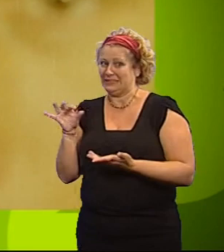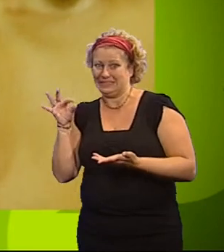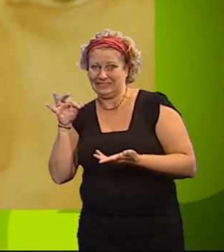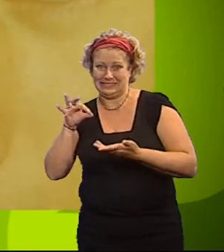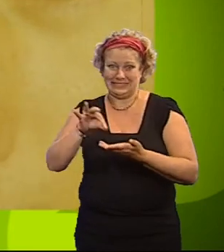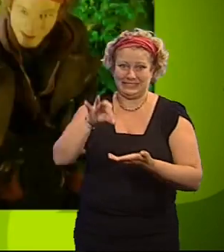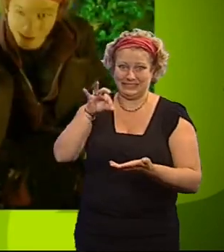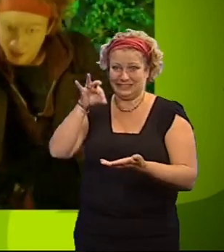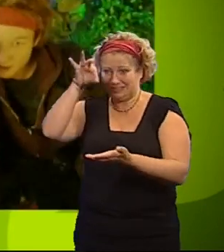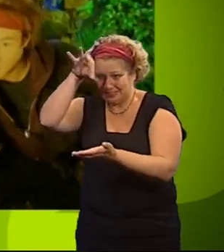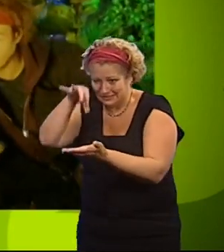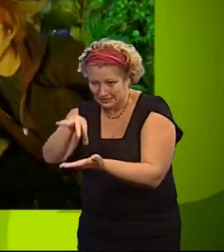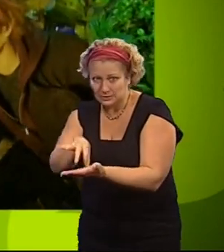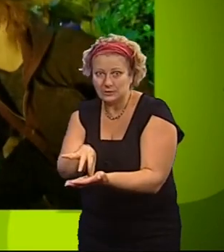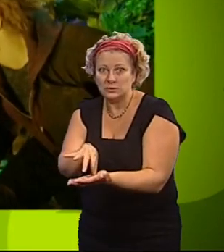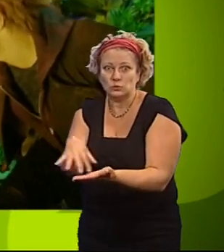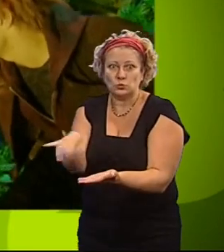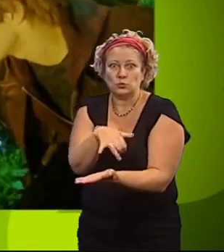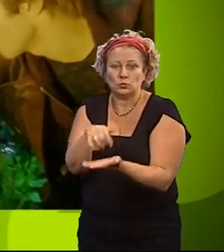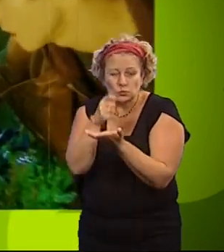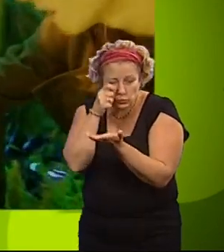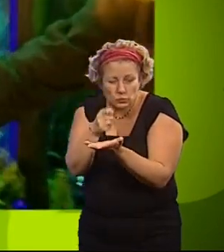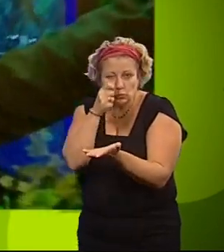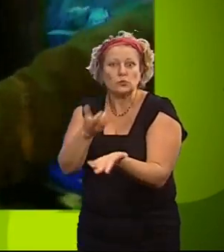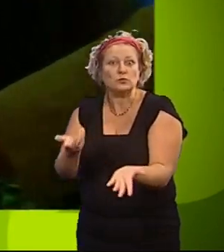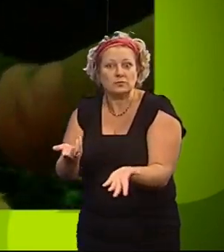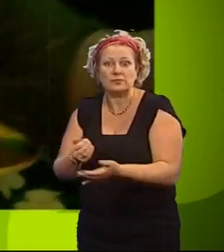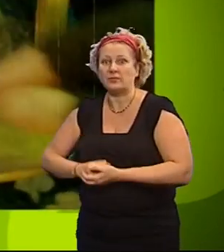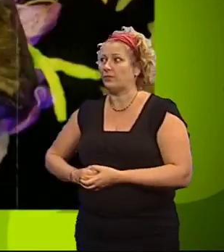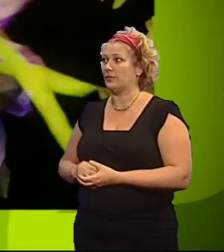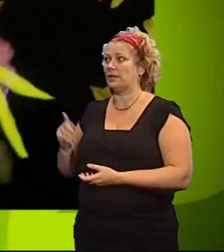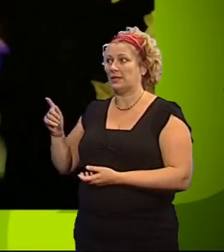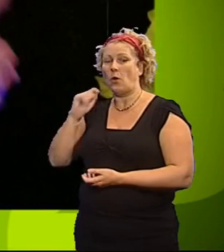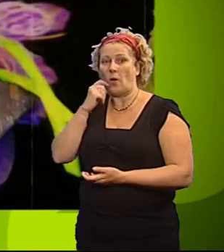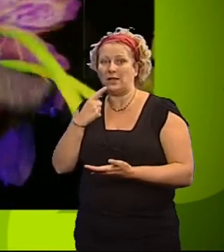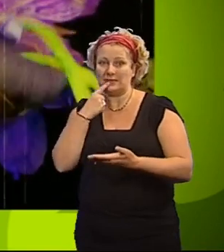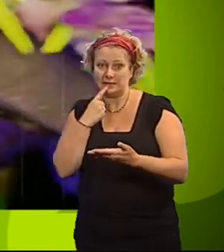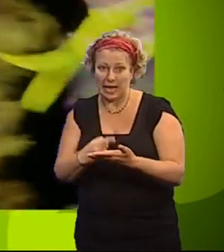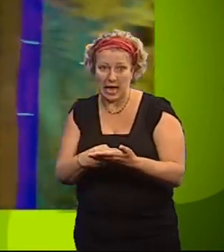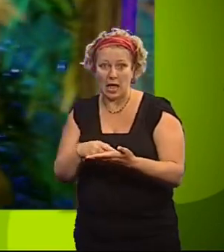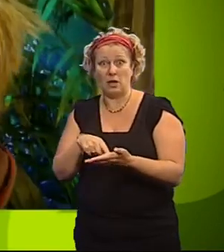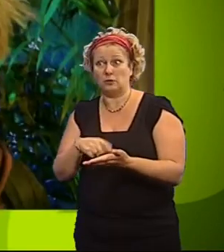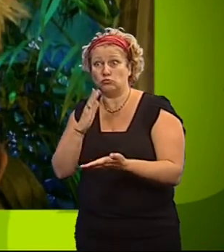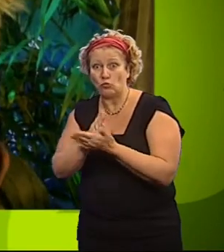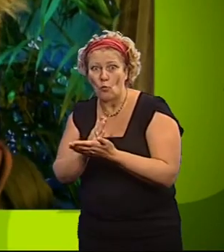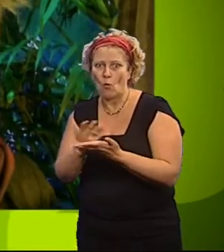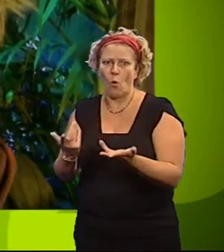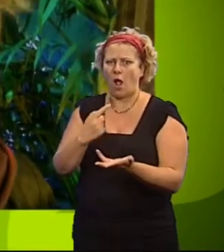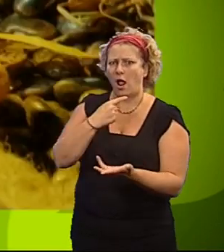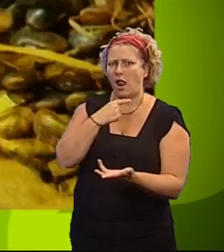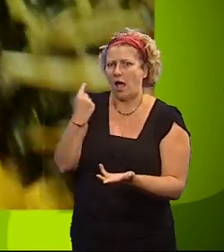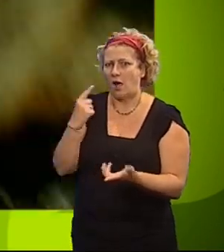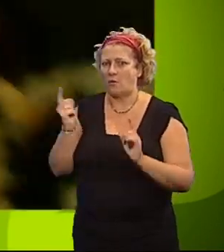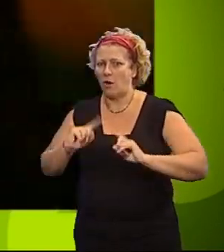seed and put it under the magnifying glass. Phyllis will read out the statement written on it. Is it true or is it a lie?